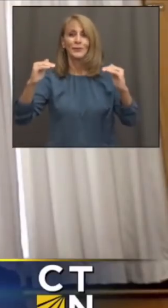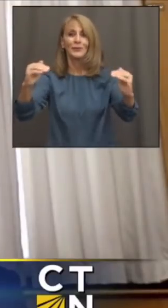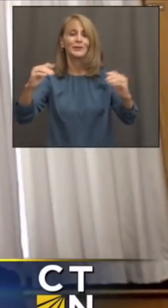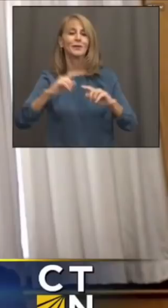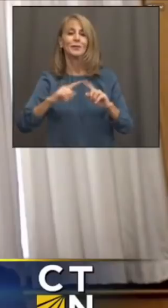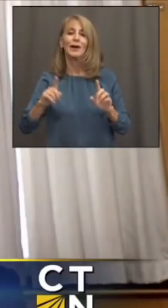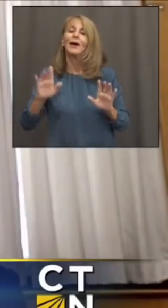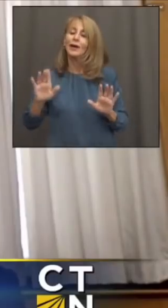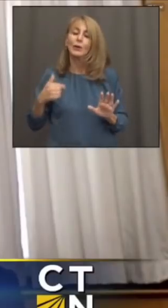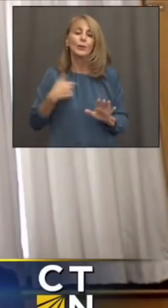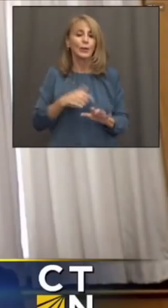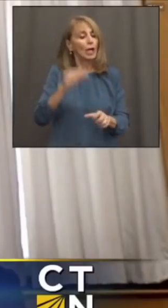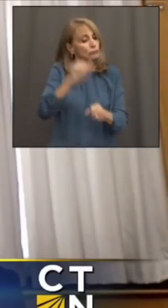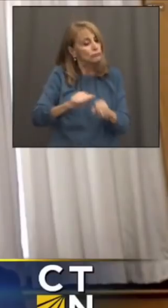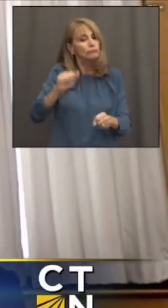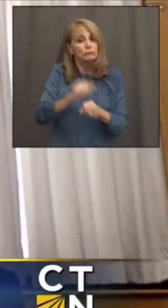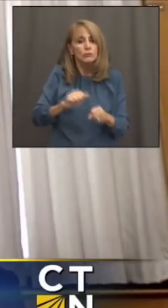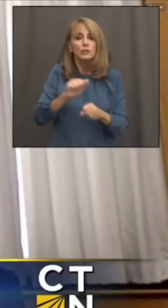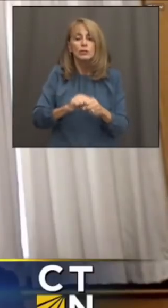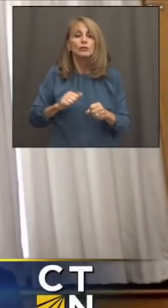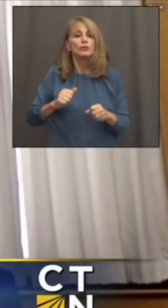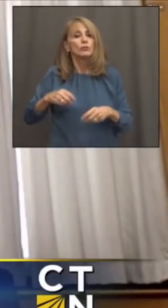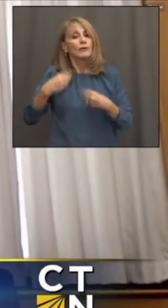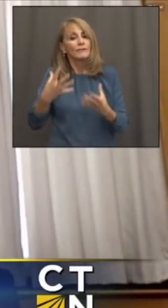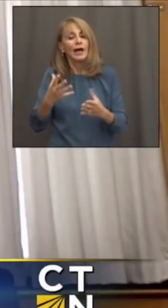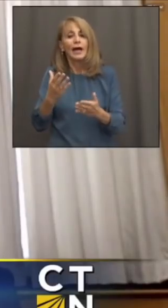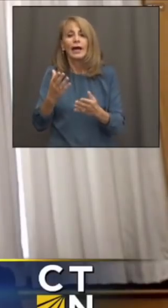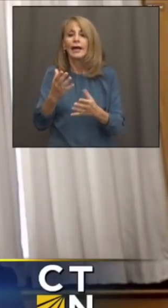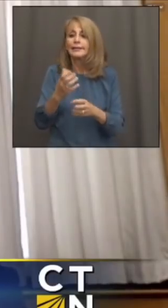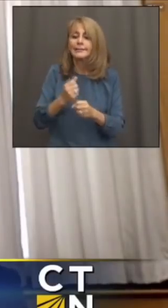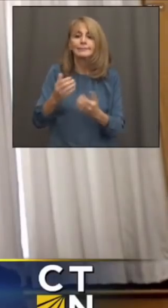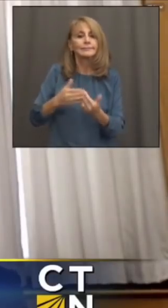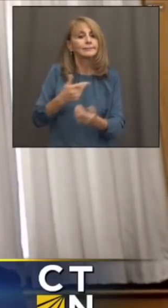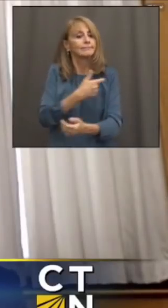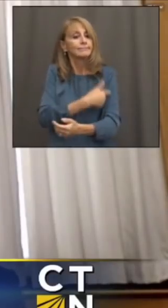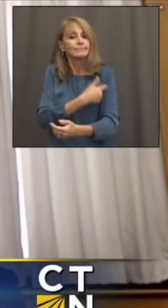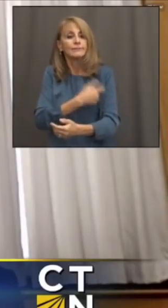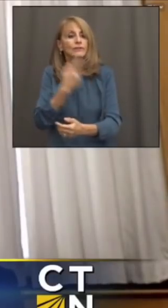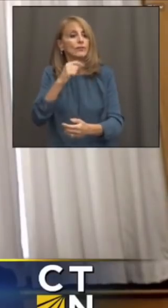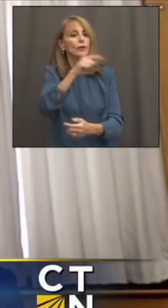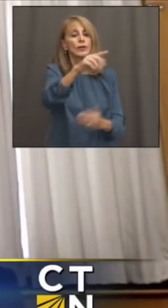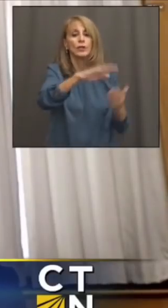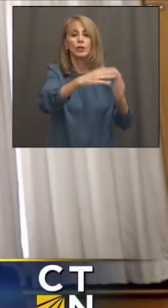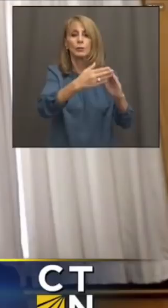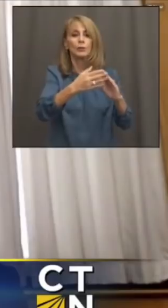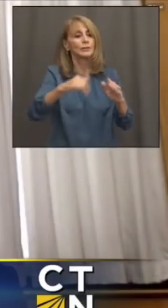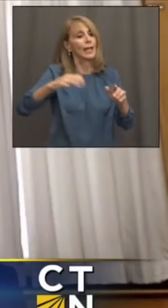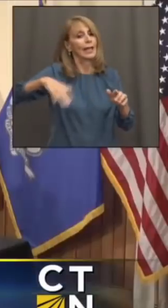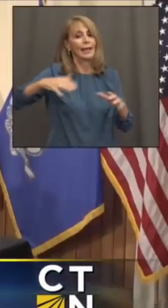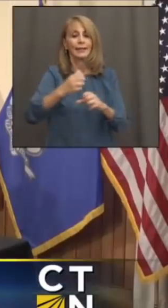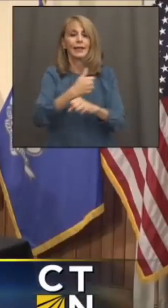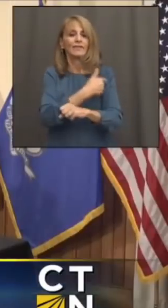partners are working very hard to provide as easy access as we can in, in those communities that are still behind.